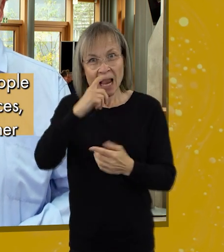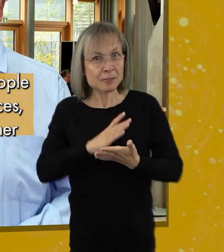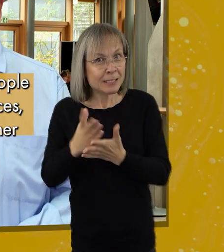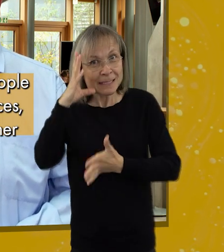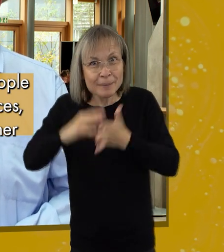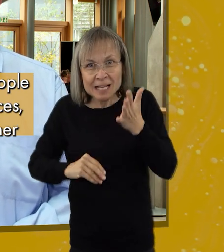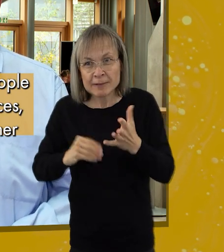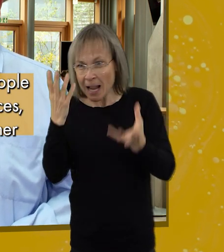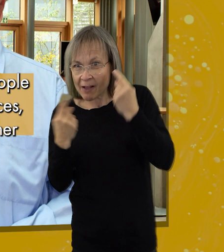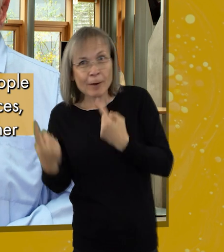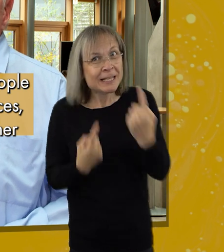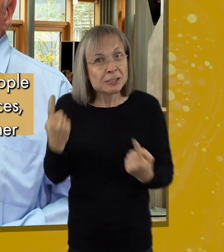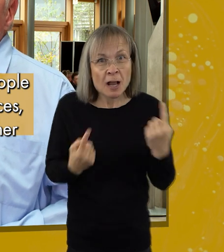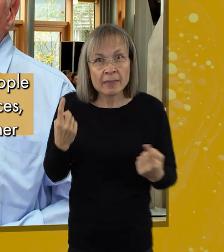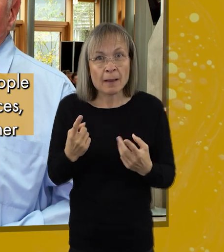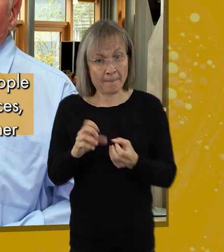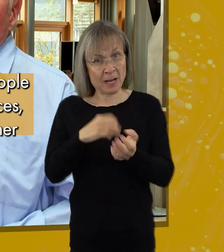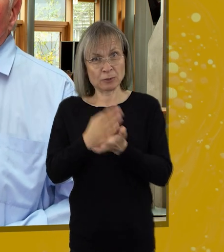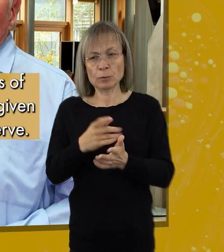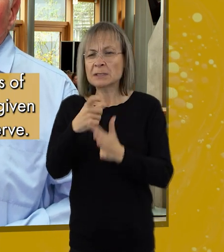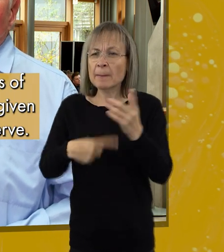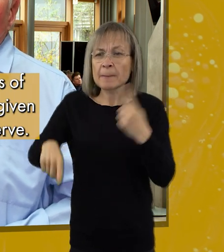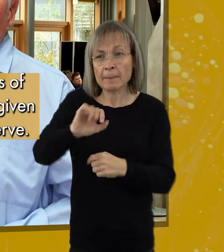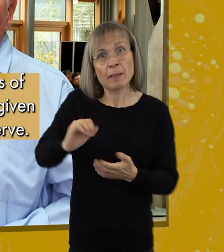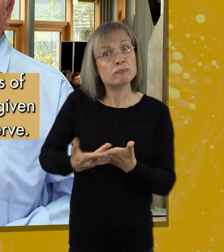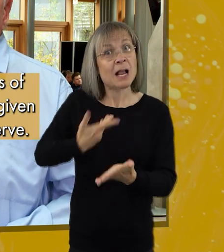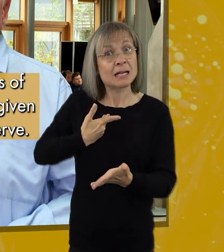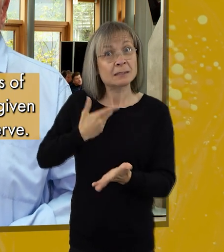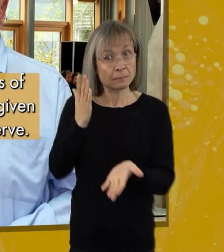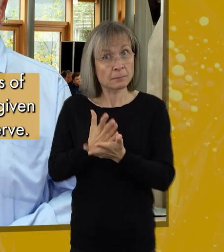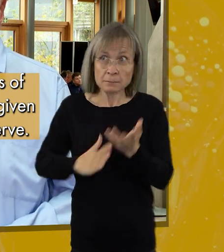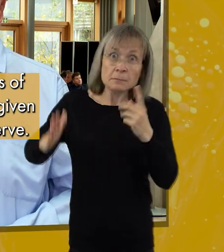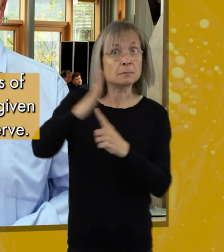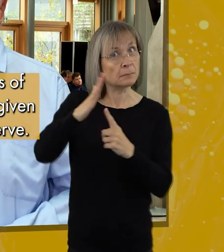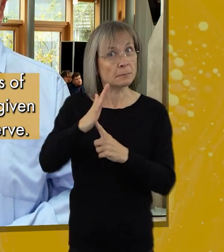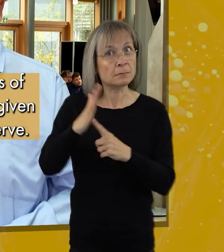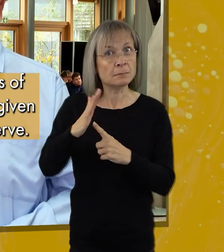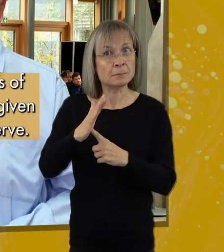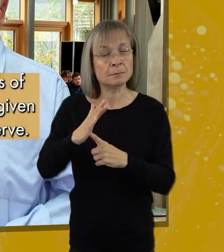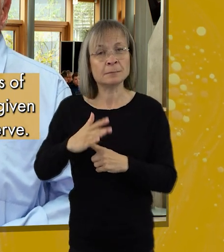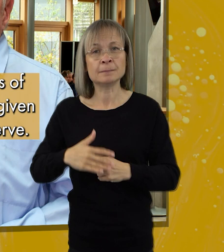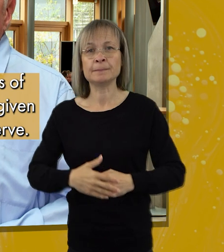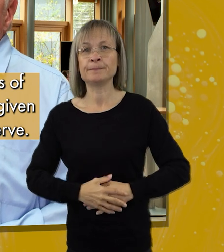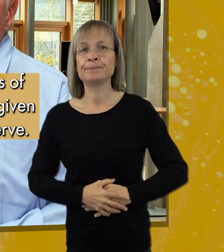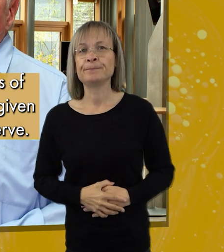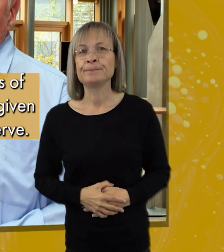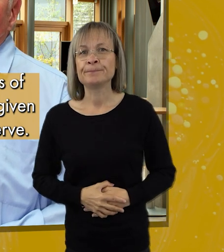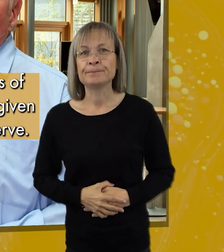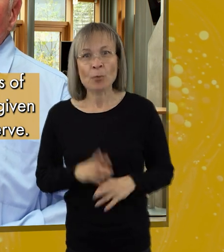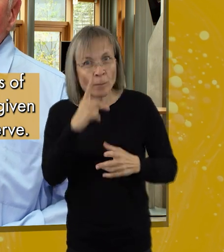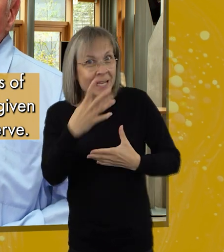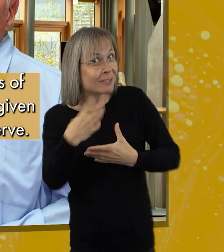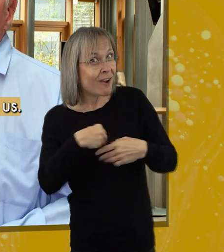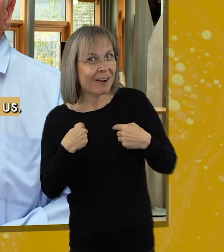people can share experiences, learn from each other and ensure the rights of disabled people are given the priority they